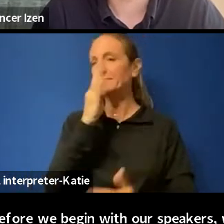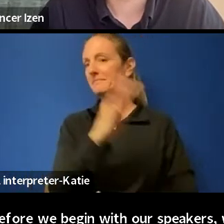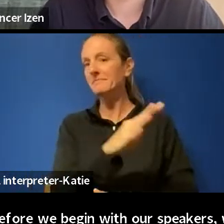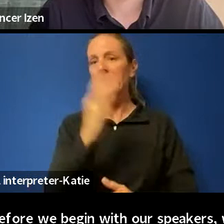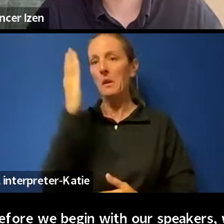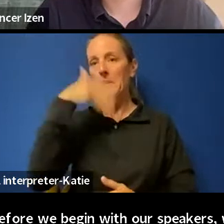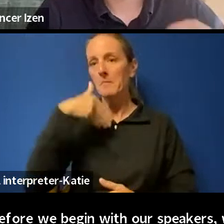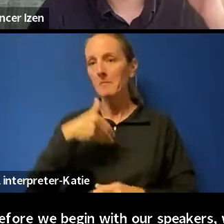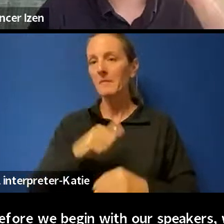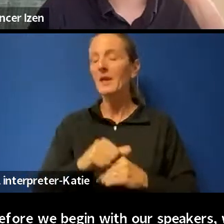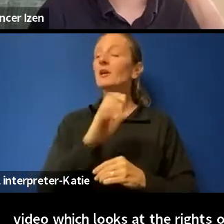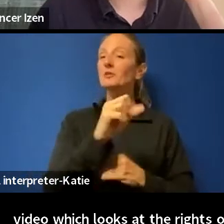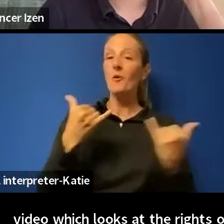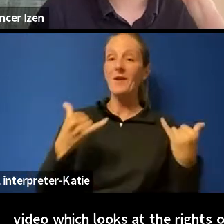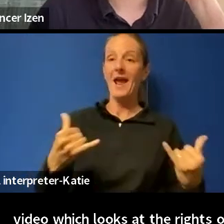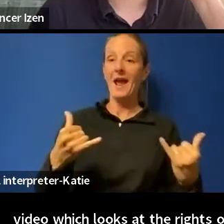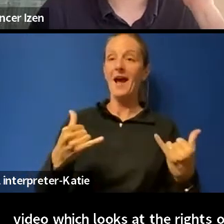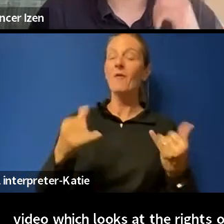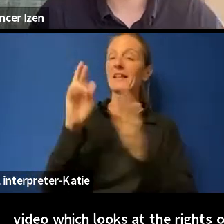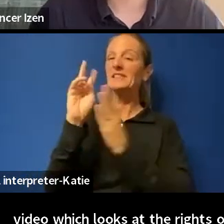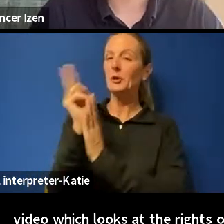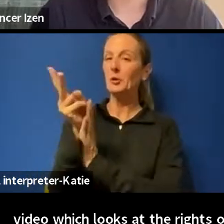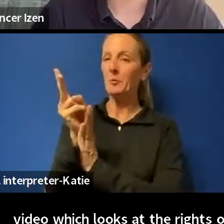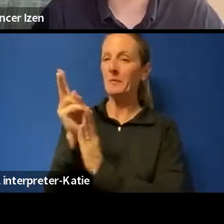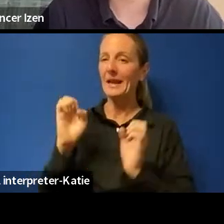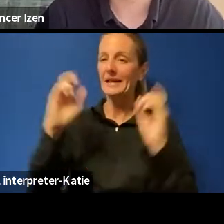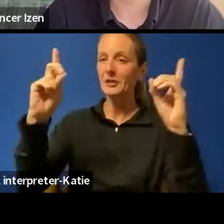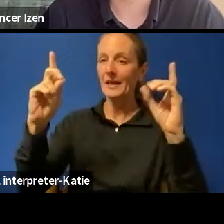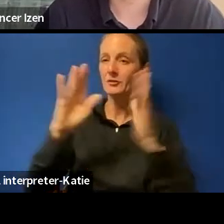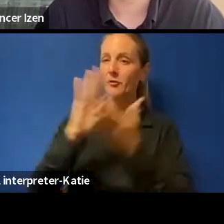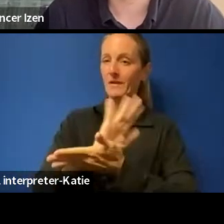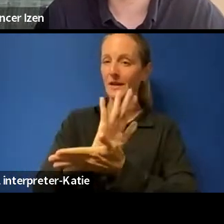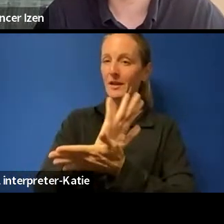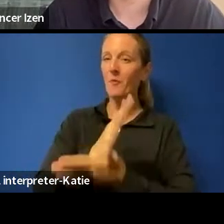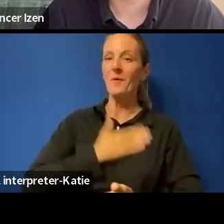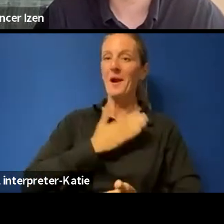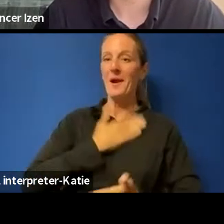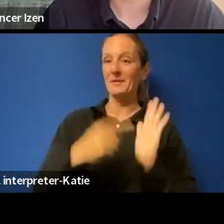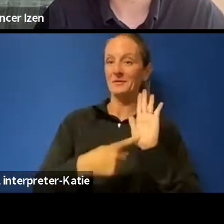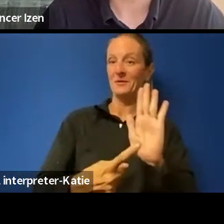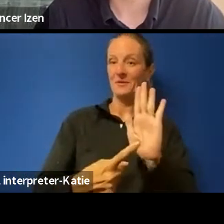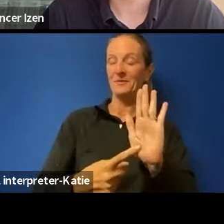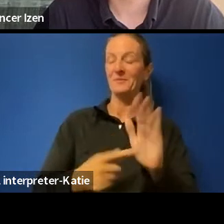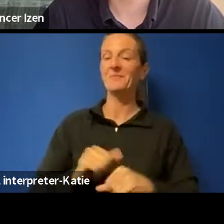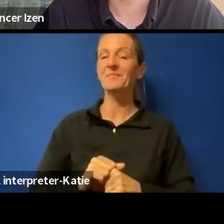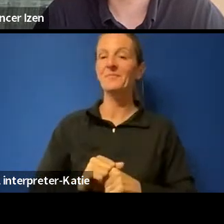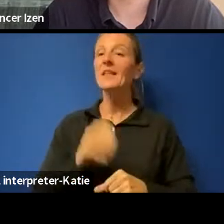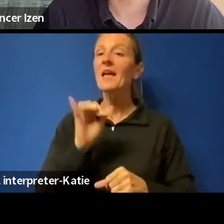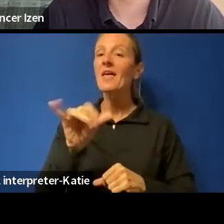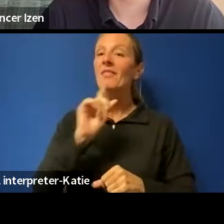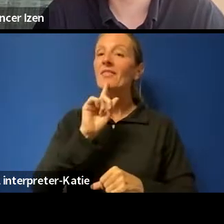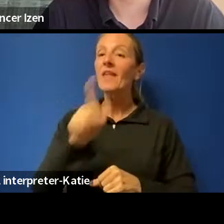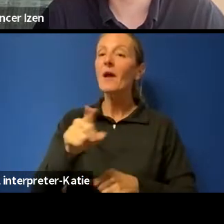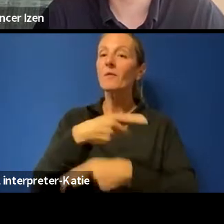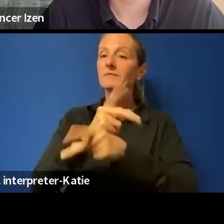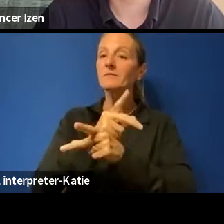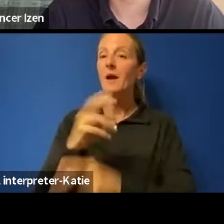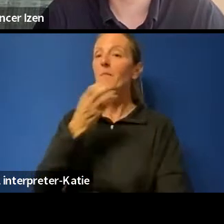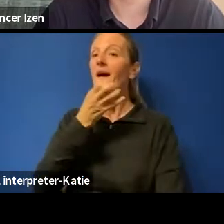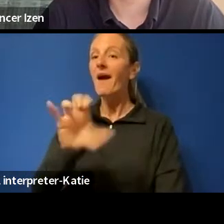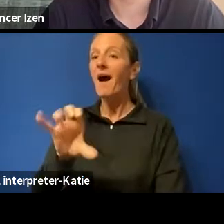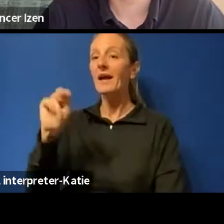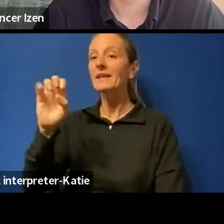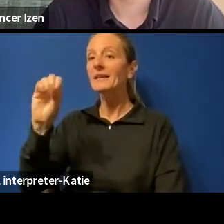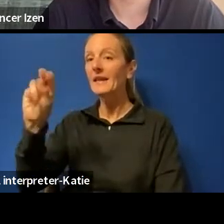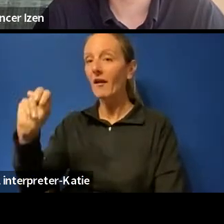this never-before-seen two-minute educational video. This video was produced by Hot Neon and is the result of